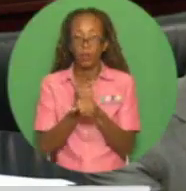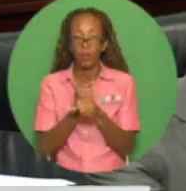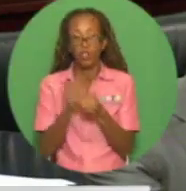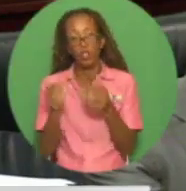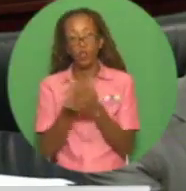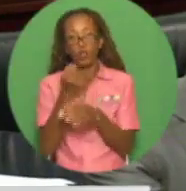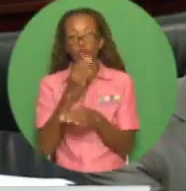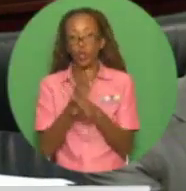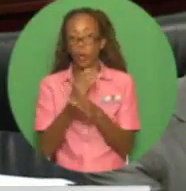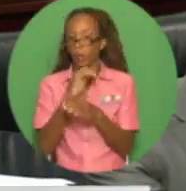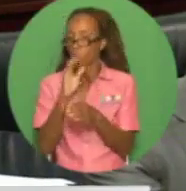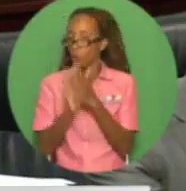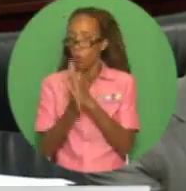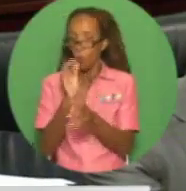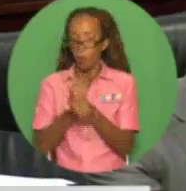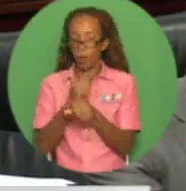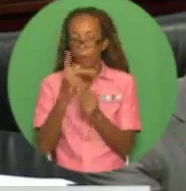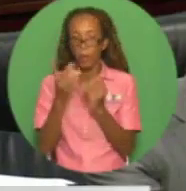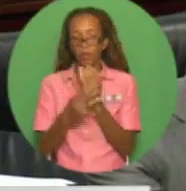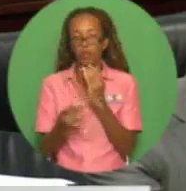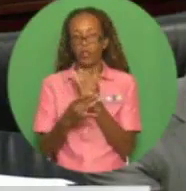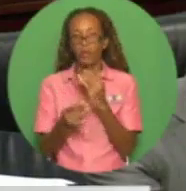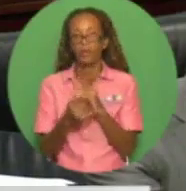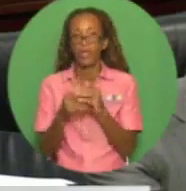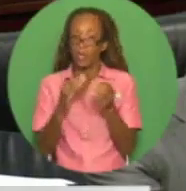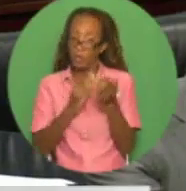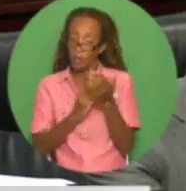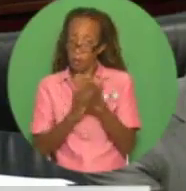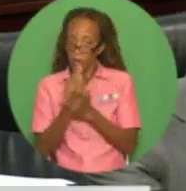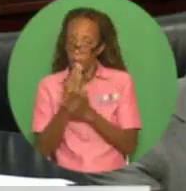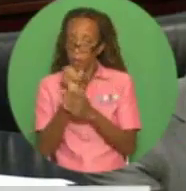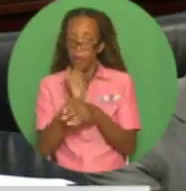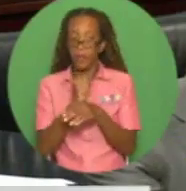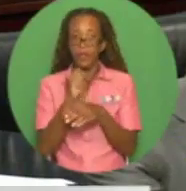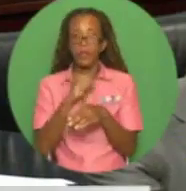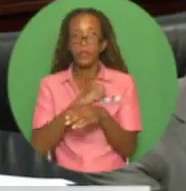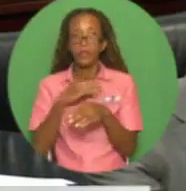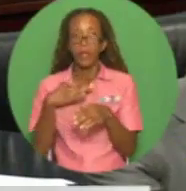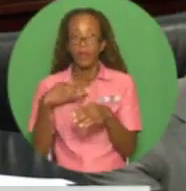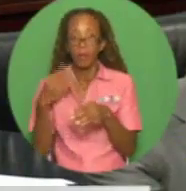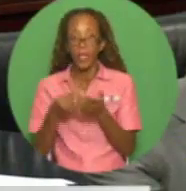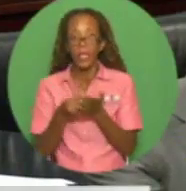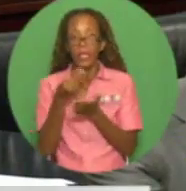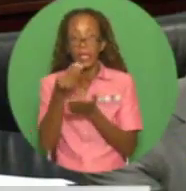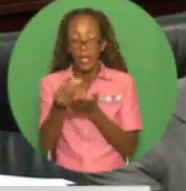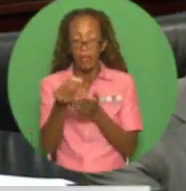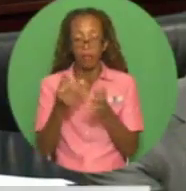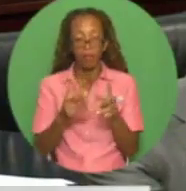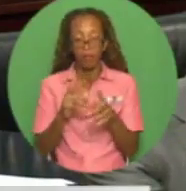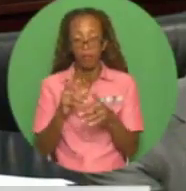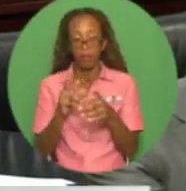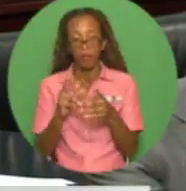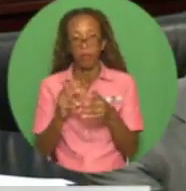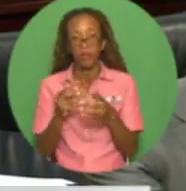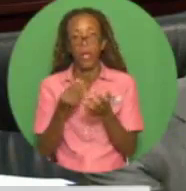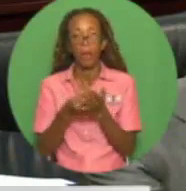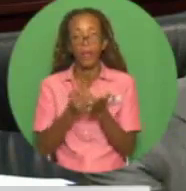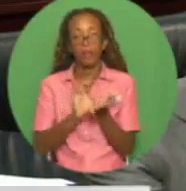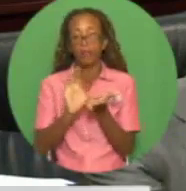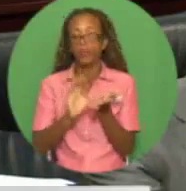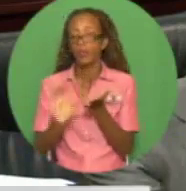terminated permanent temporary and casual employees of Petrotrin will be provided with attractive termination packages.